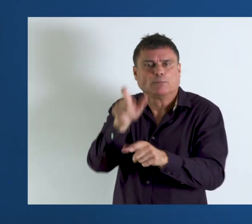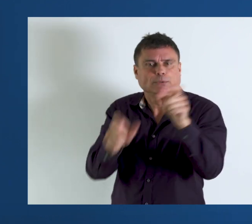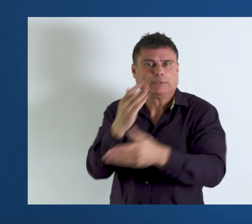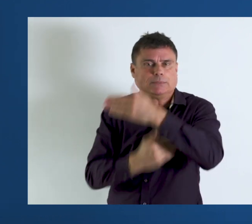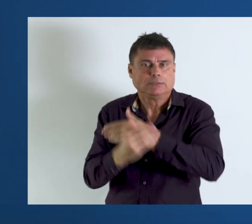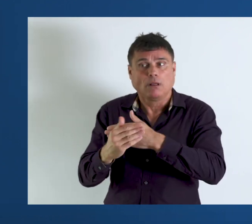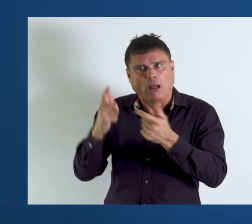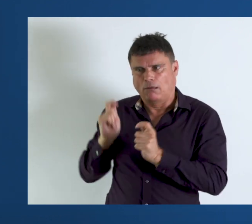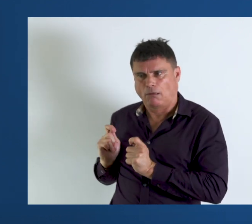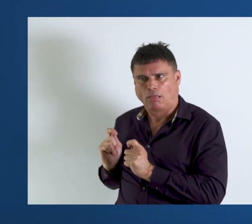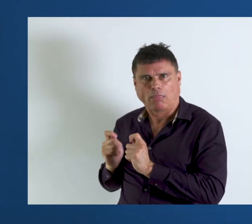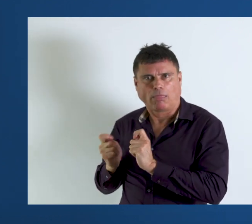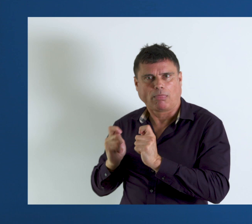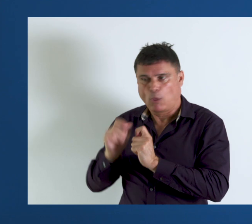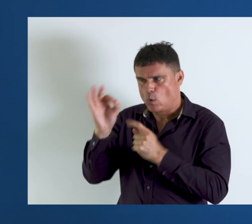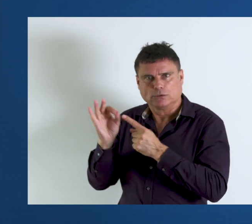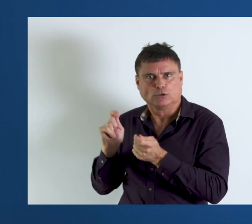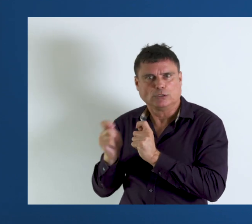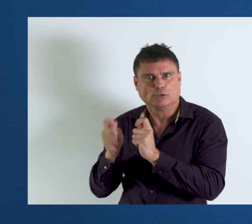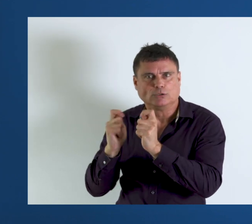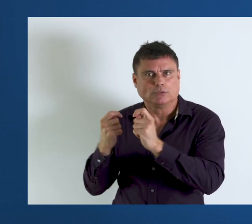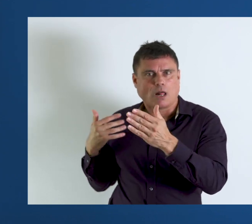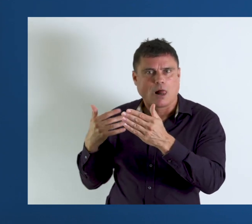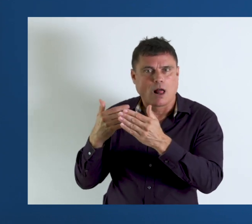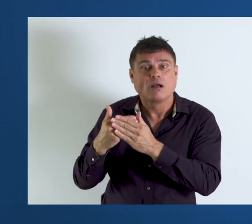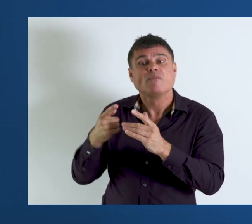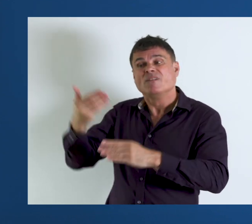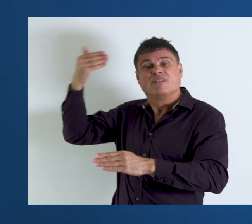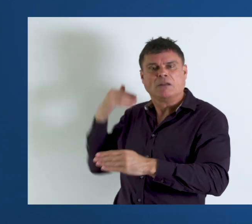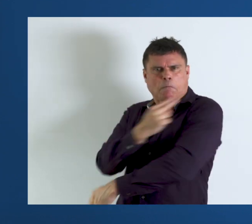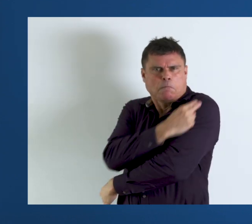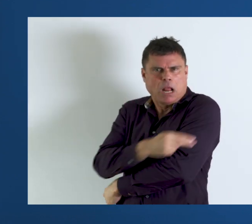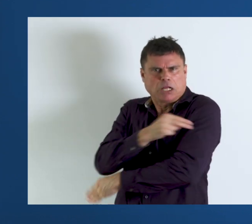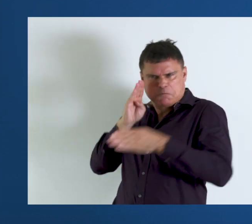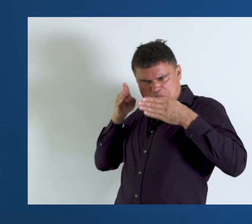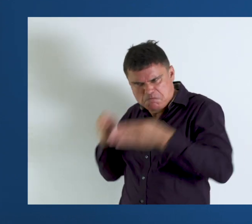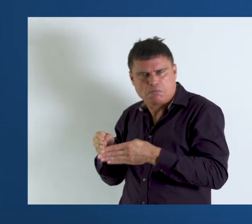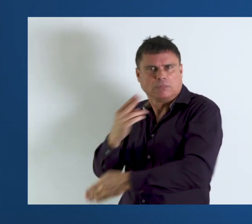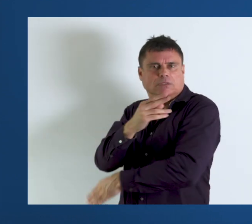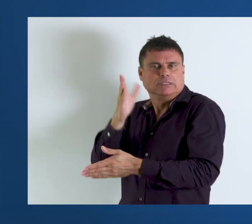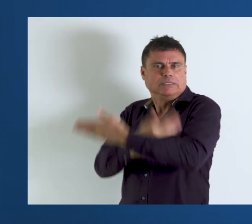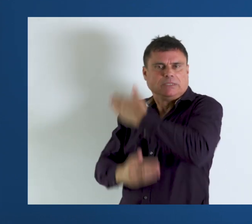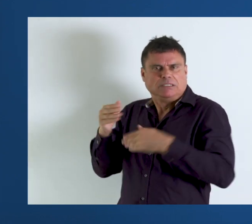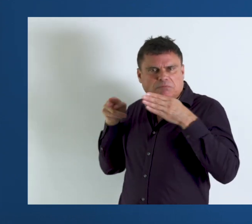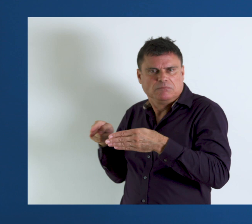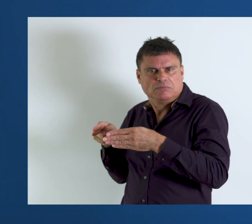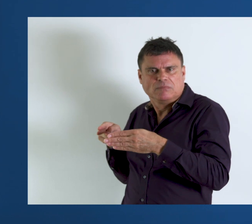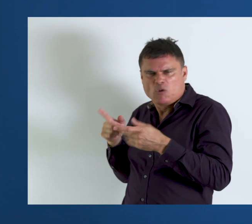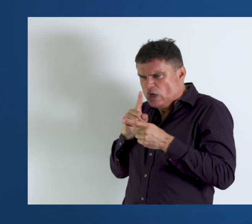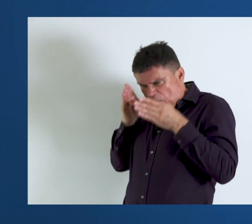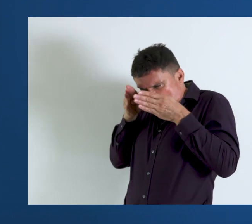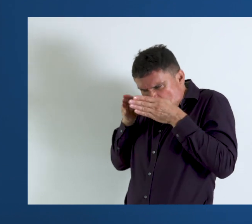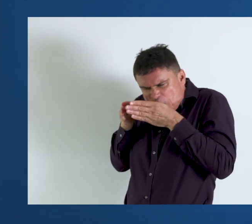disabilities, has evolved over time. We went from a very medical model of disability, a